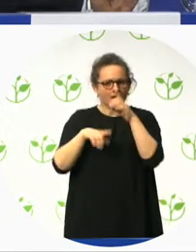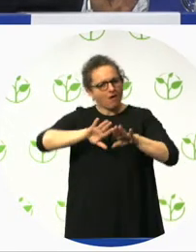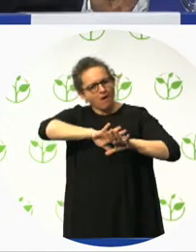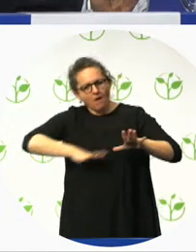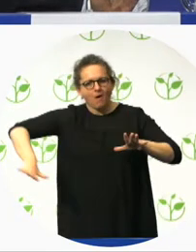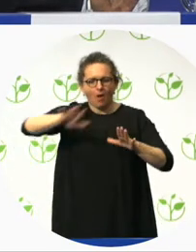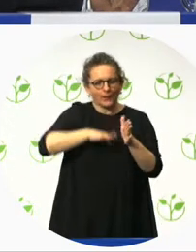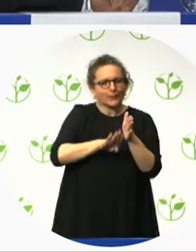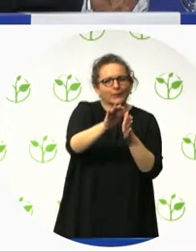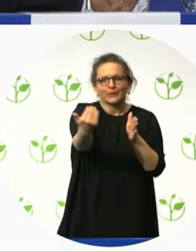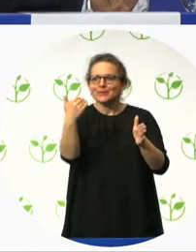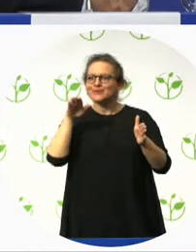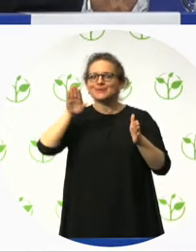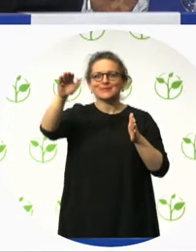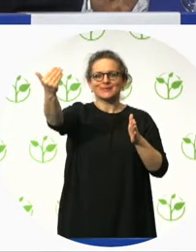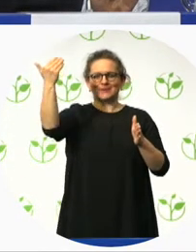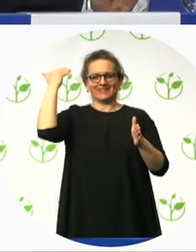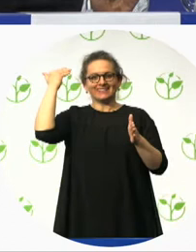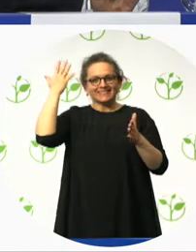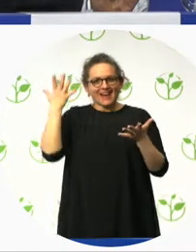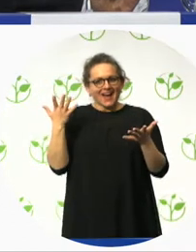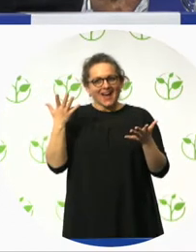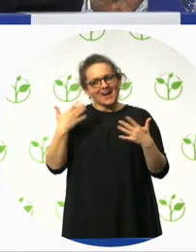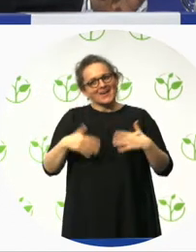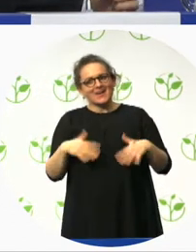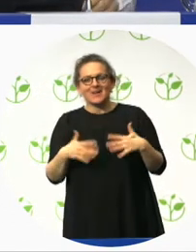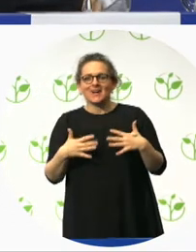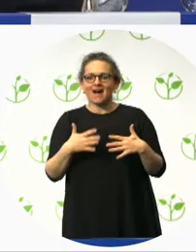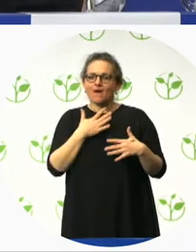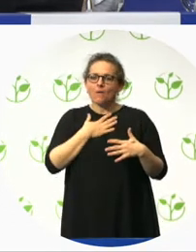that all of the flooring surfaces could be seamless.